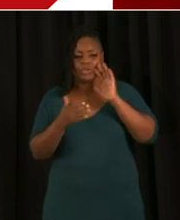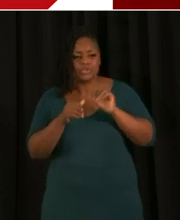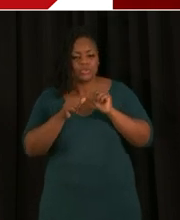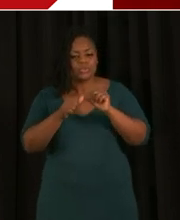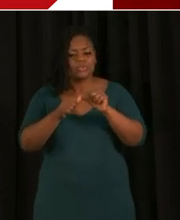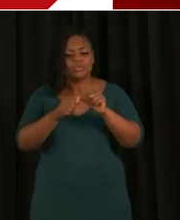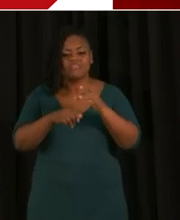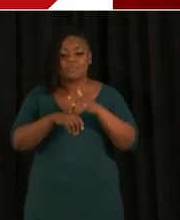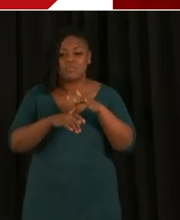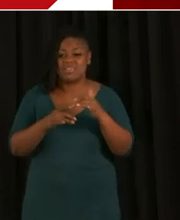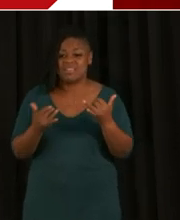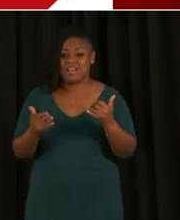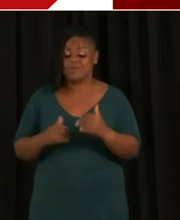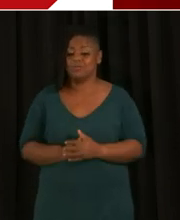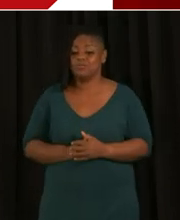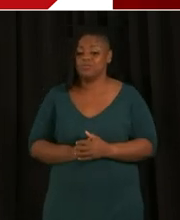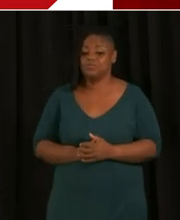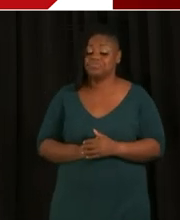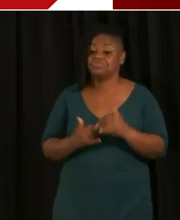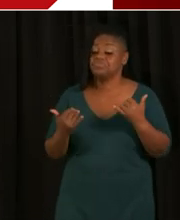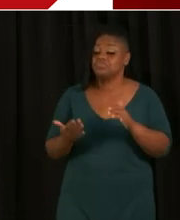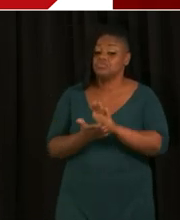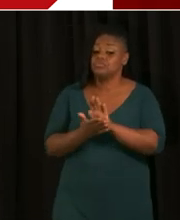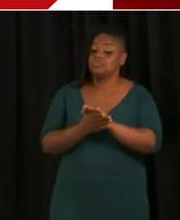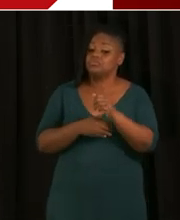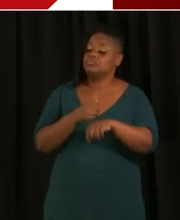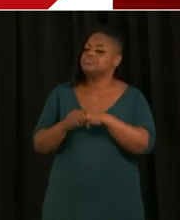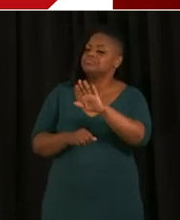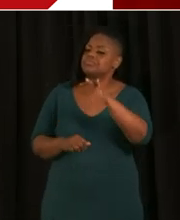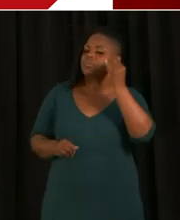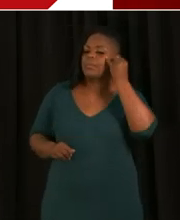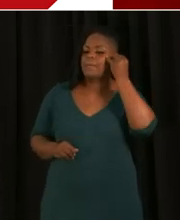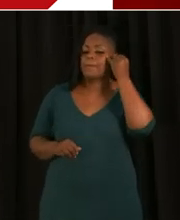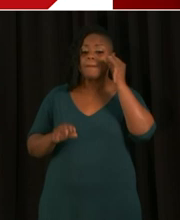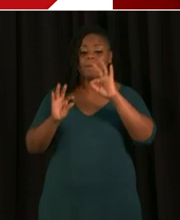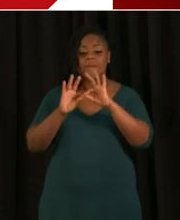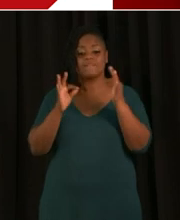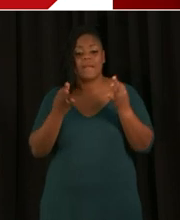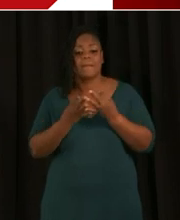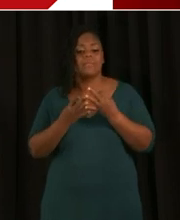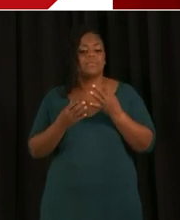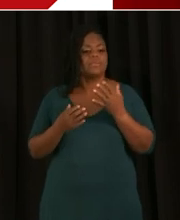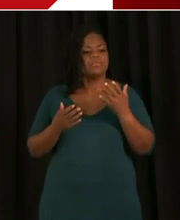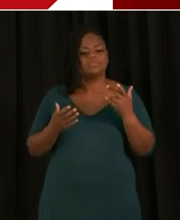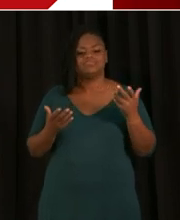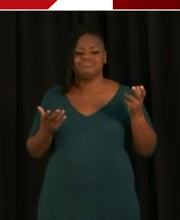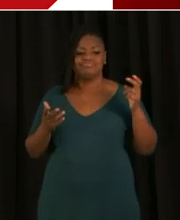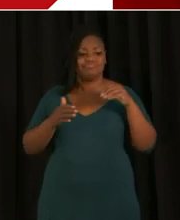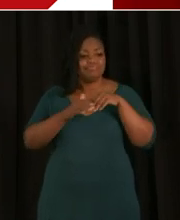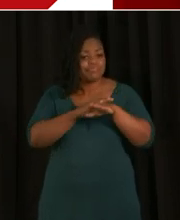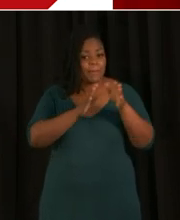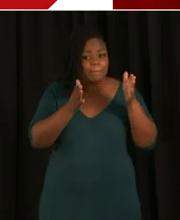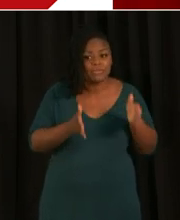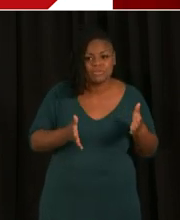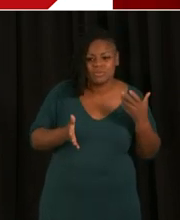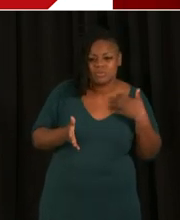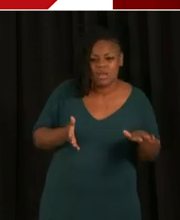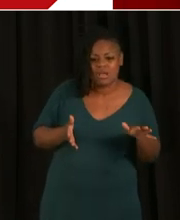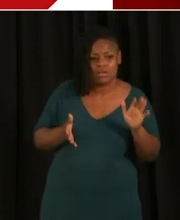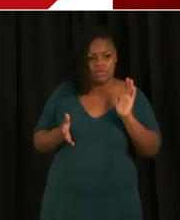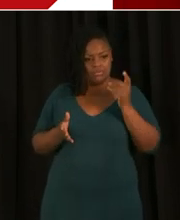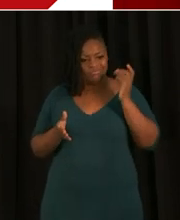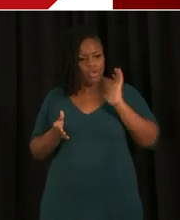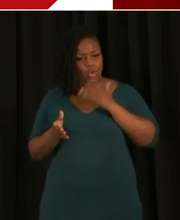foreseeable future and the school year. But for those families that would like to have in-person learning with the teacher, our schools are currently